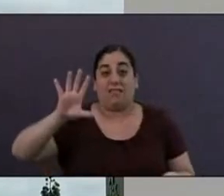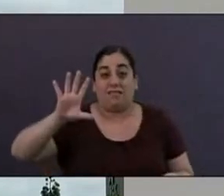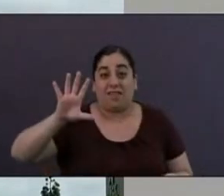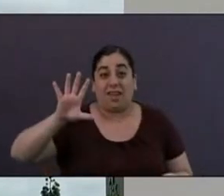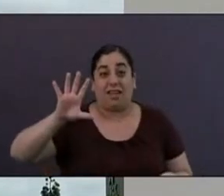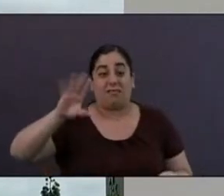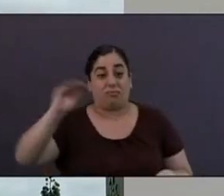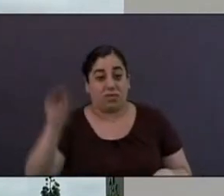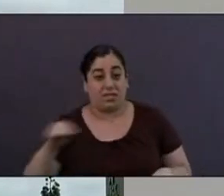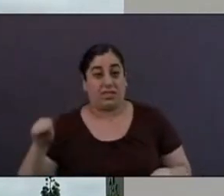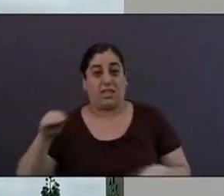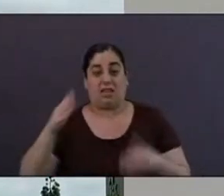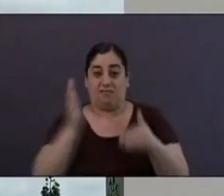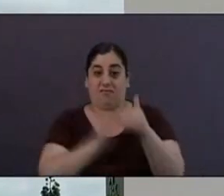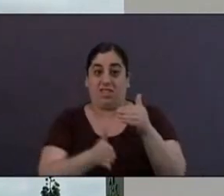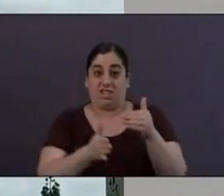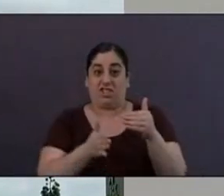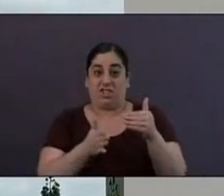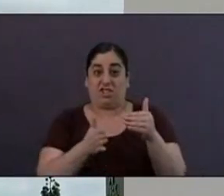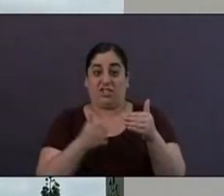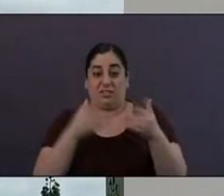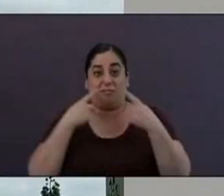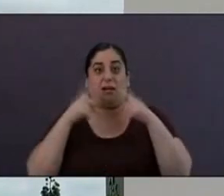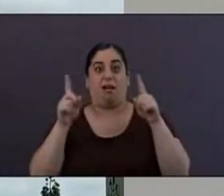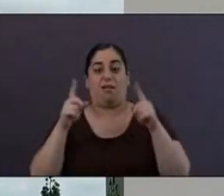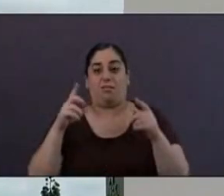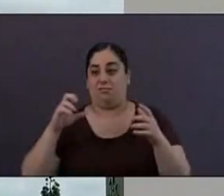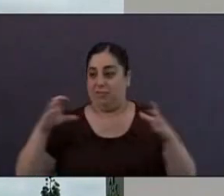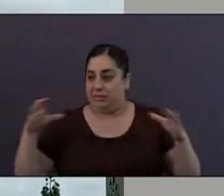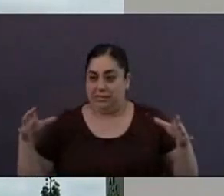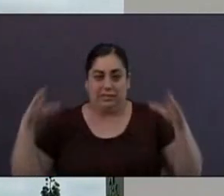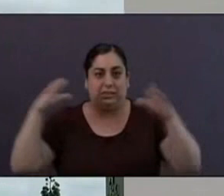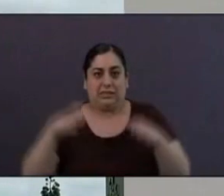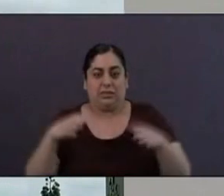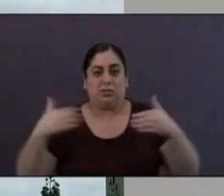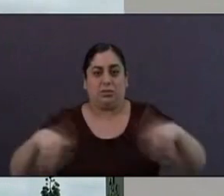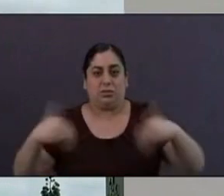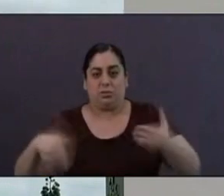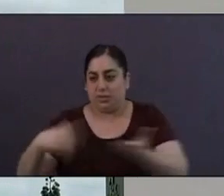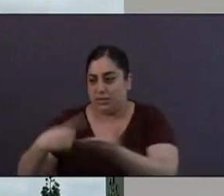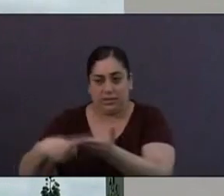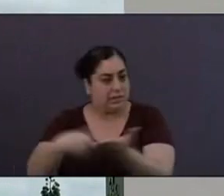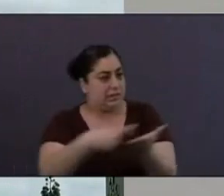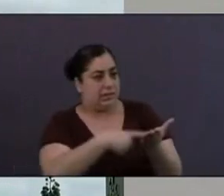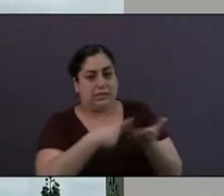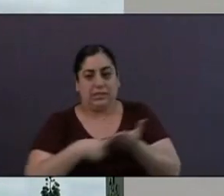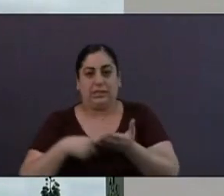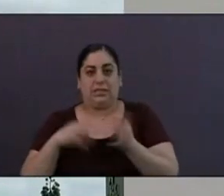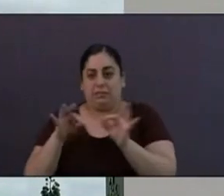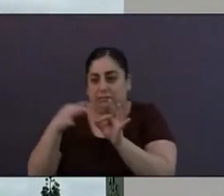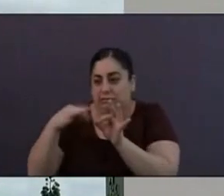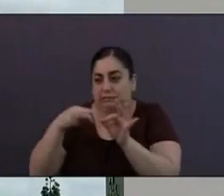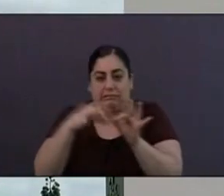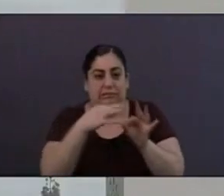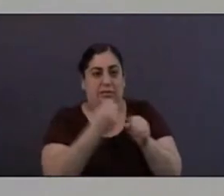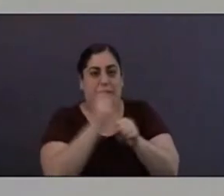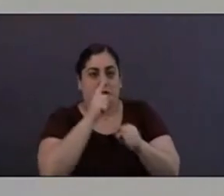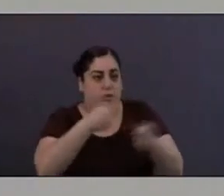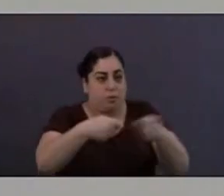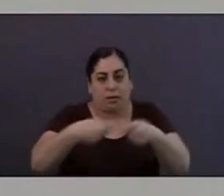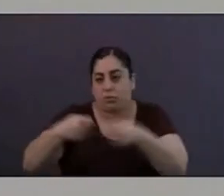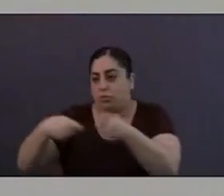San Diegans have come together to restore over $1.2 million worth of PPE for our frontline workers.